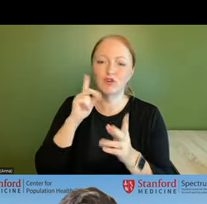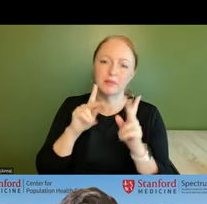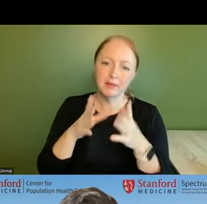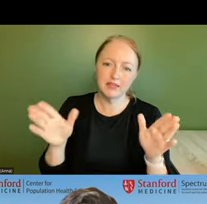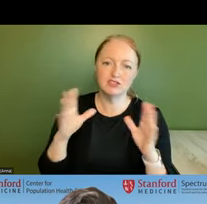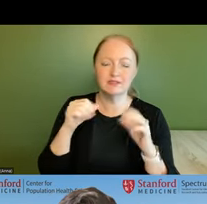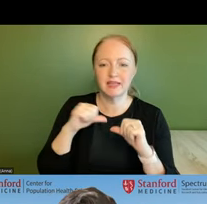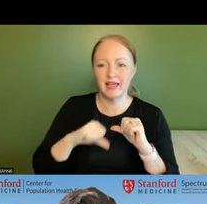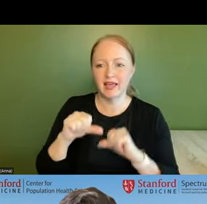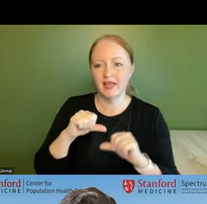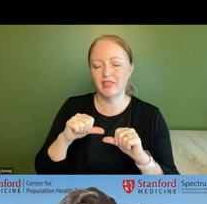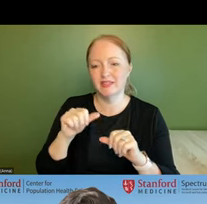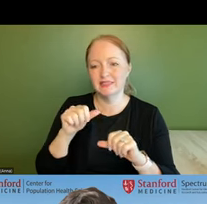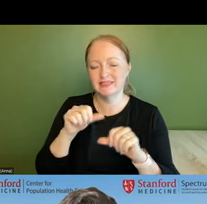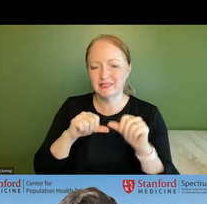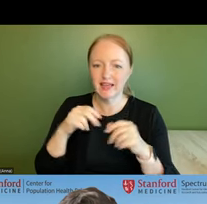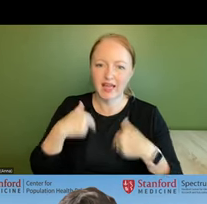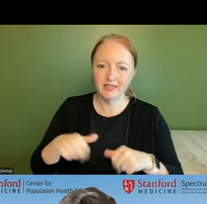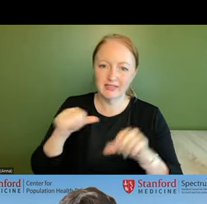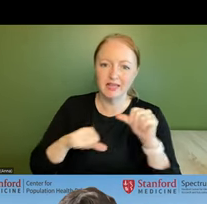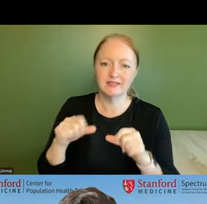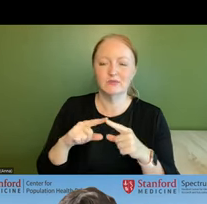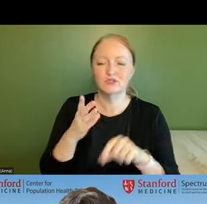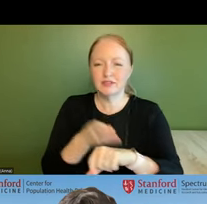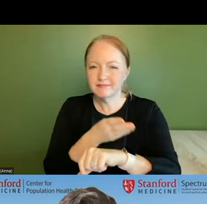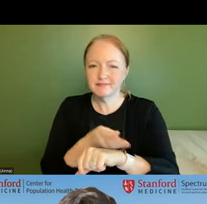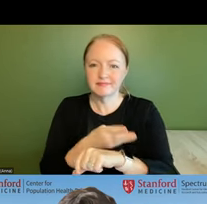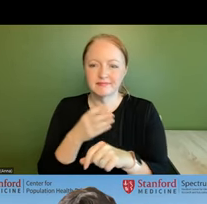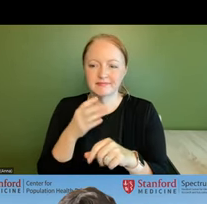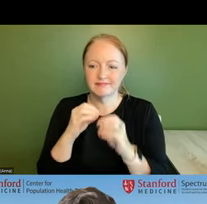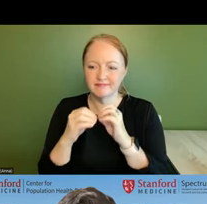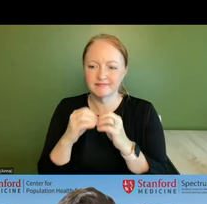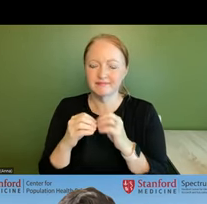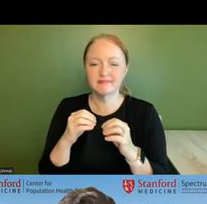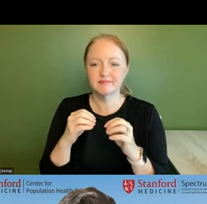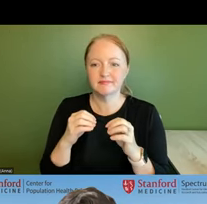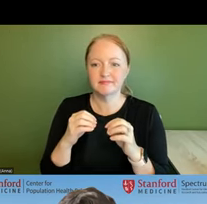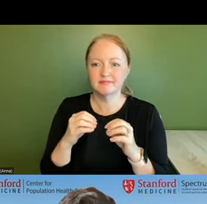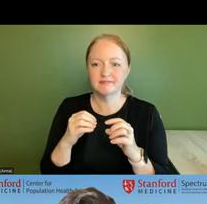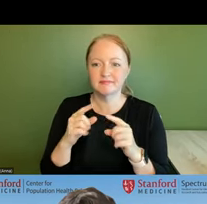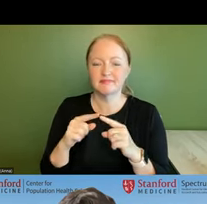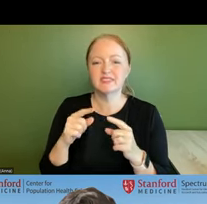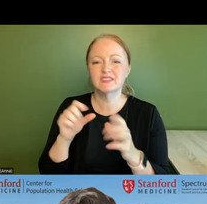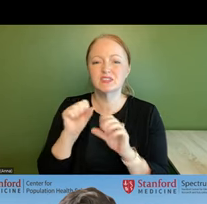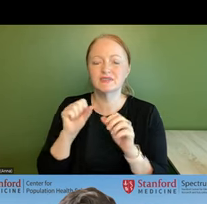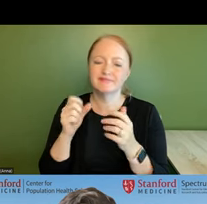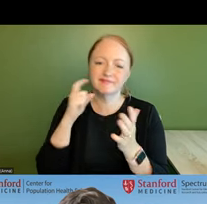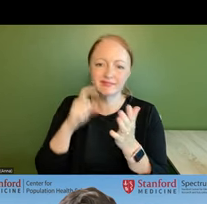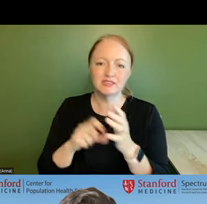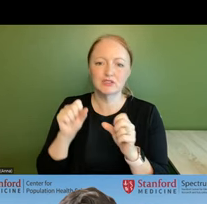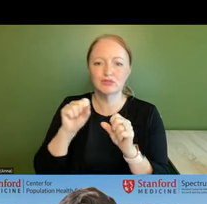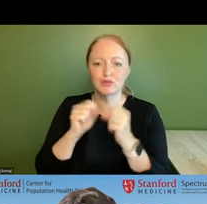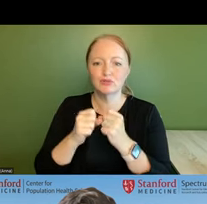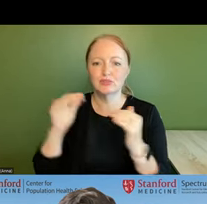and our group is working on a number of refinements to existing um indices of social deprivation uh so today